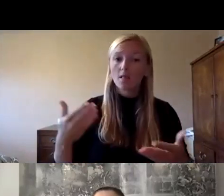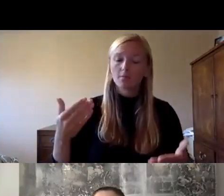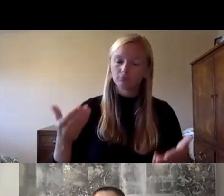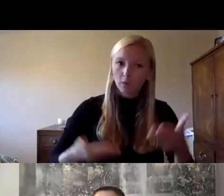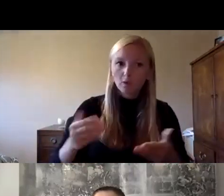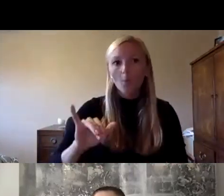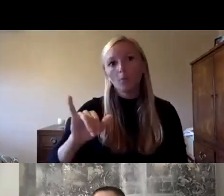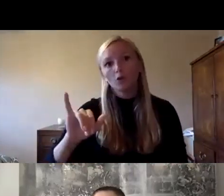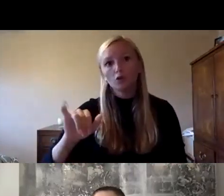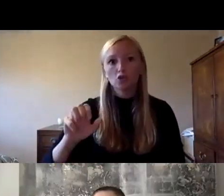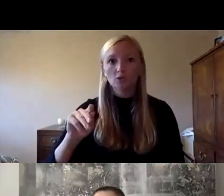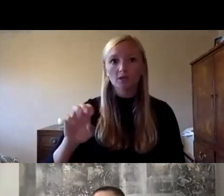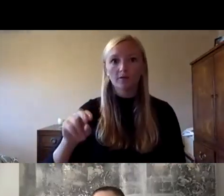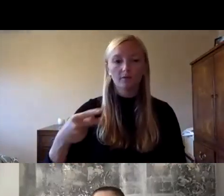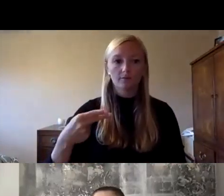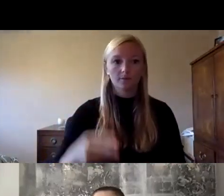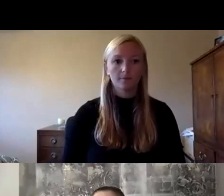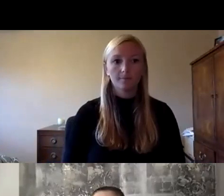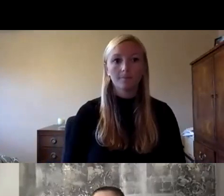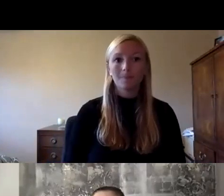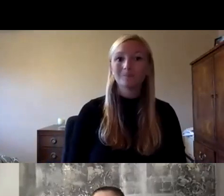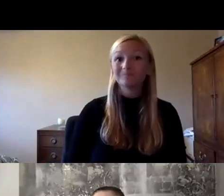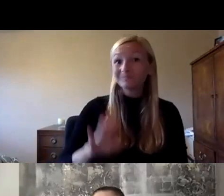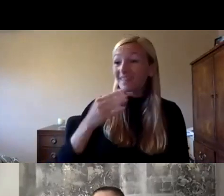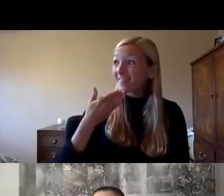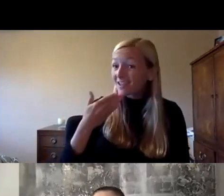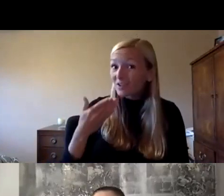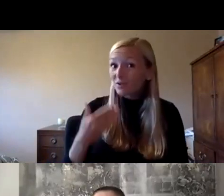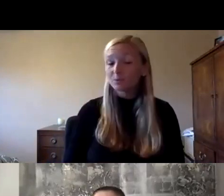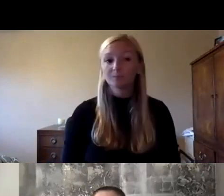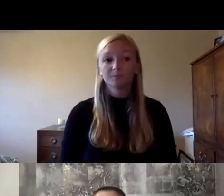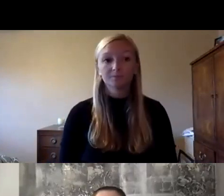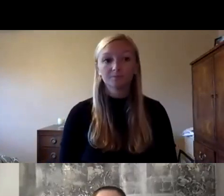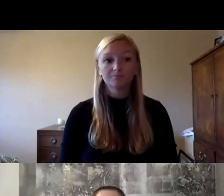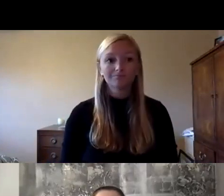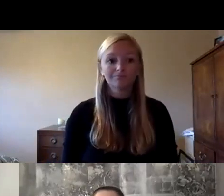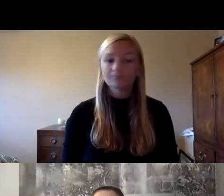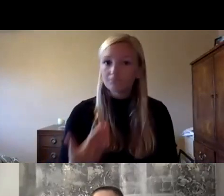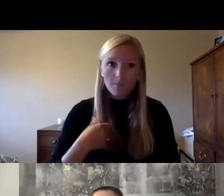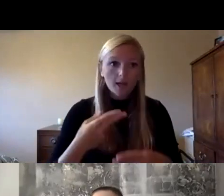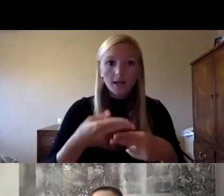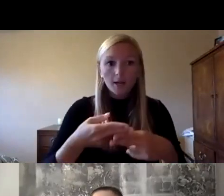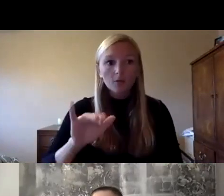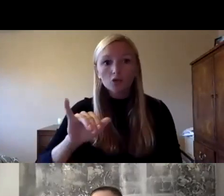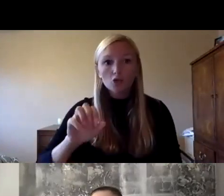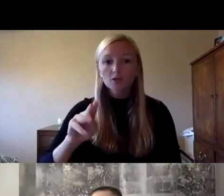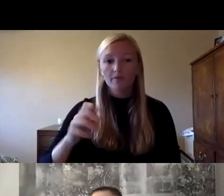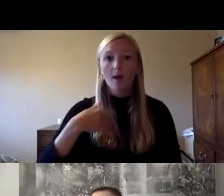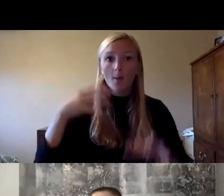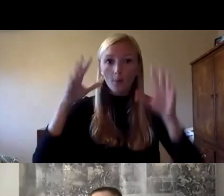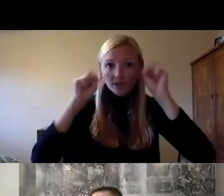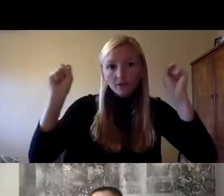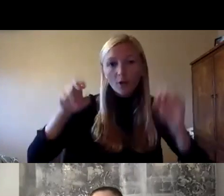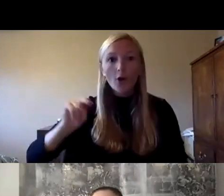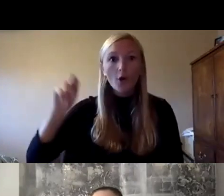mccoy thank you graciella um as you heard my name is joseph mccoy i'm president of the northern